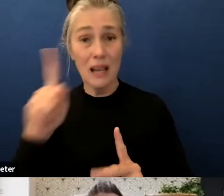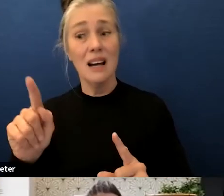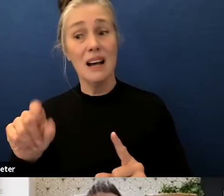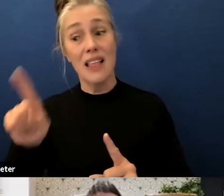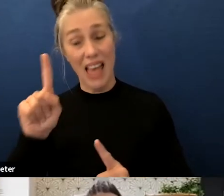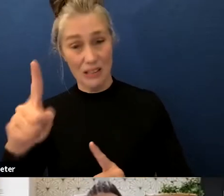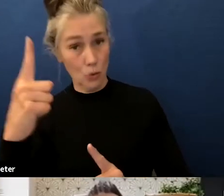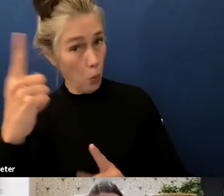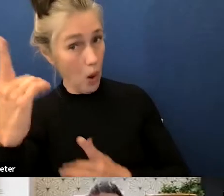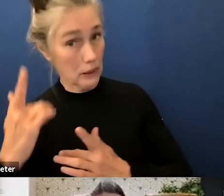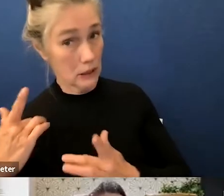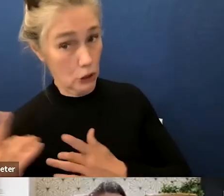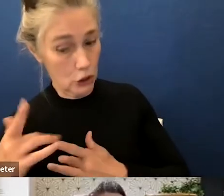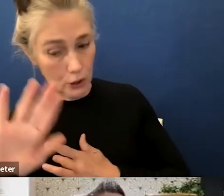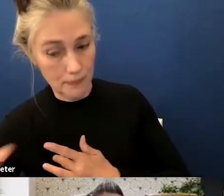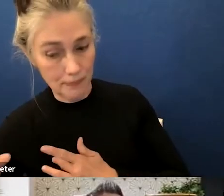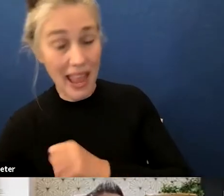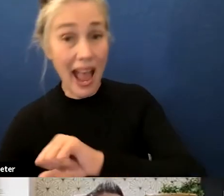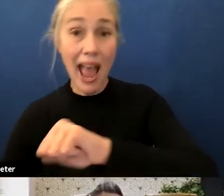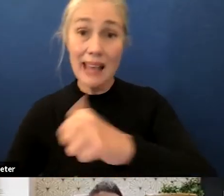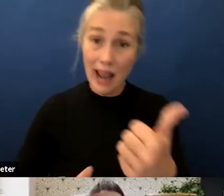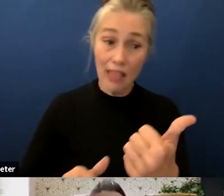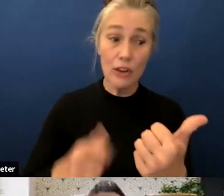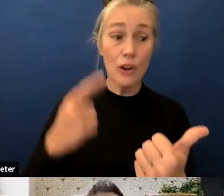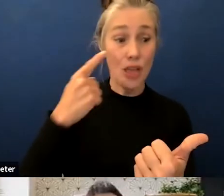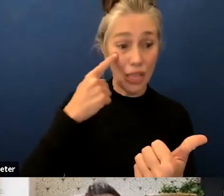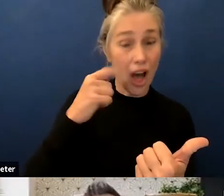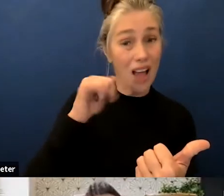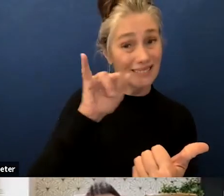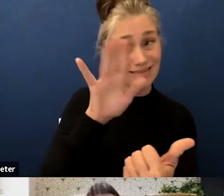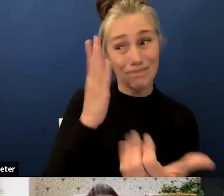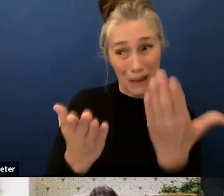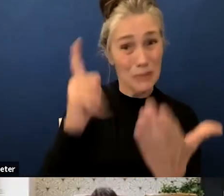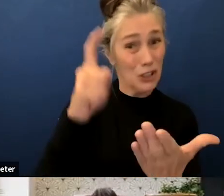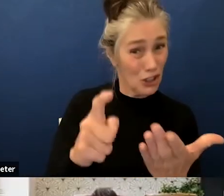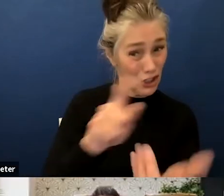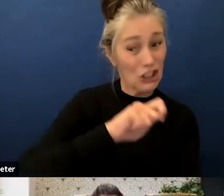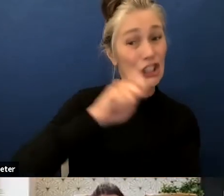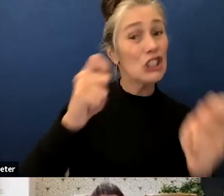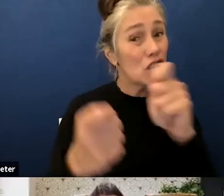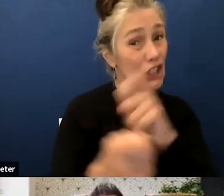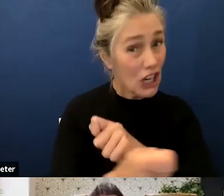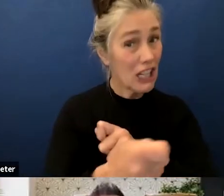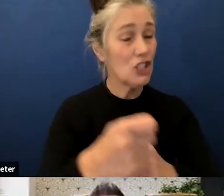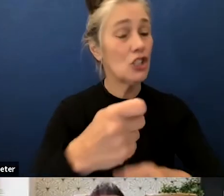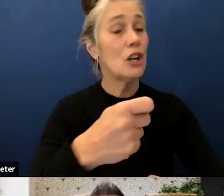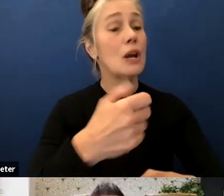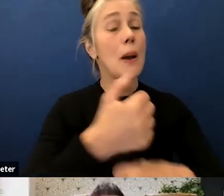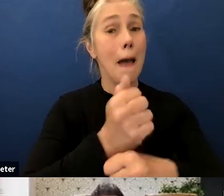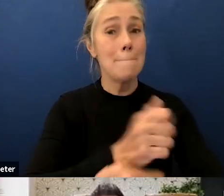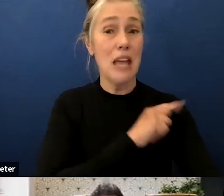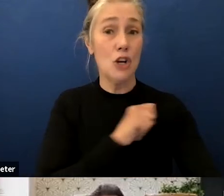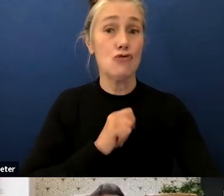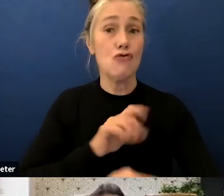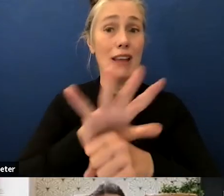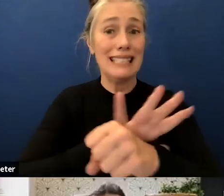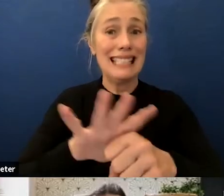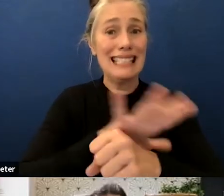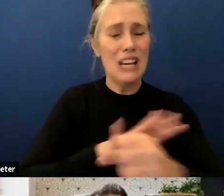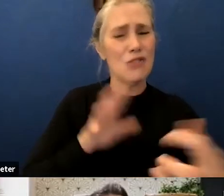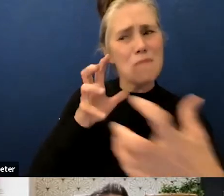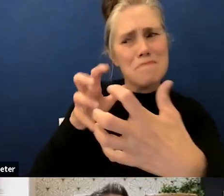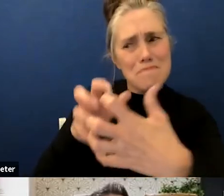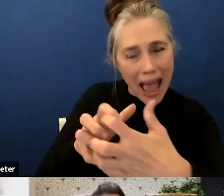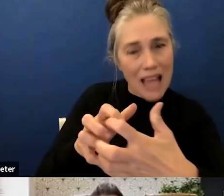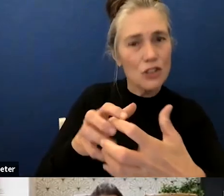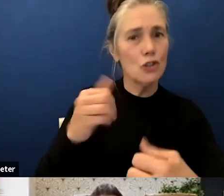to have uh trustee areas that respect that consideration and so i'll tell you now one of the challenges at this present